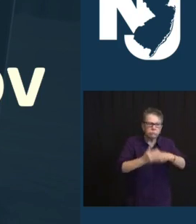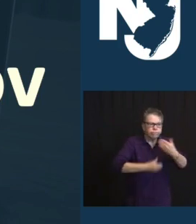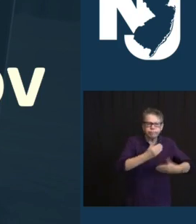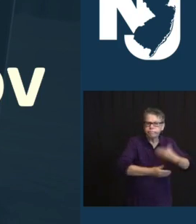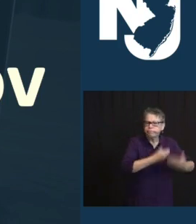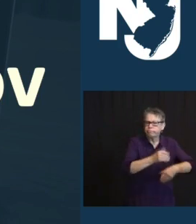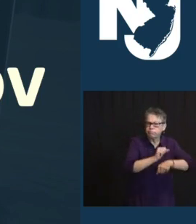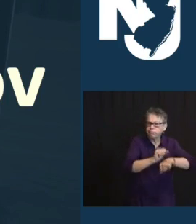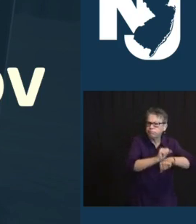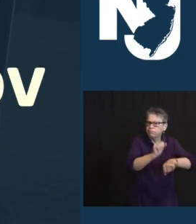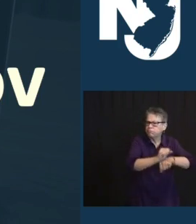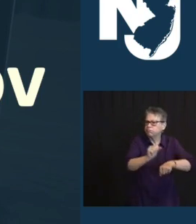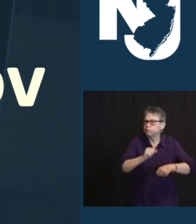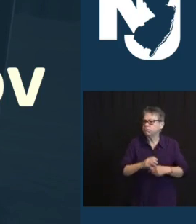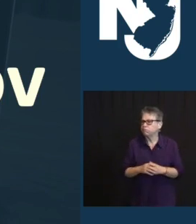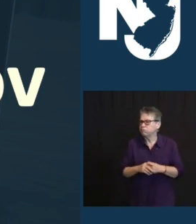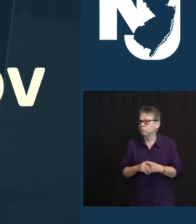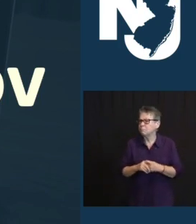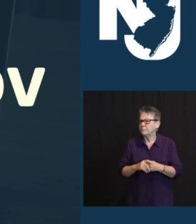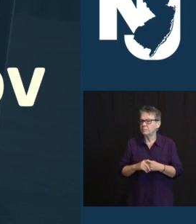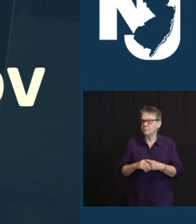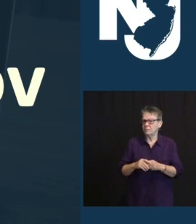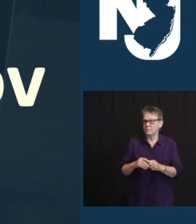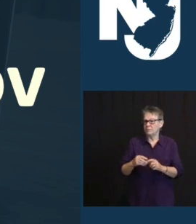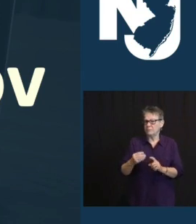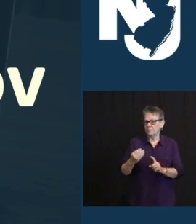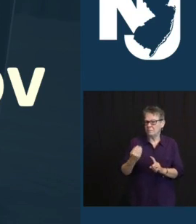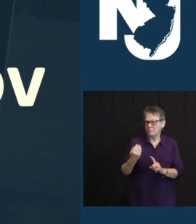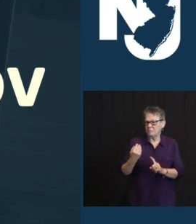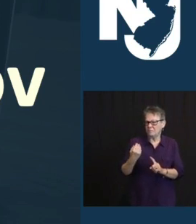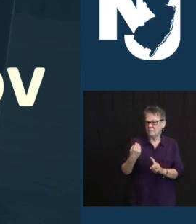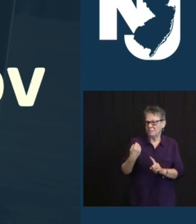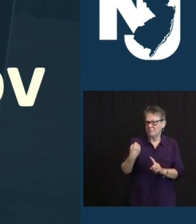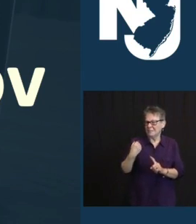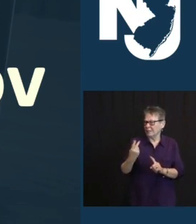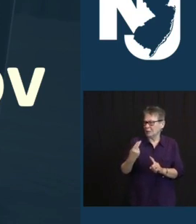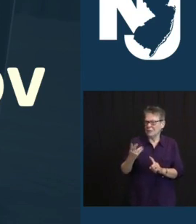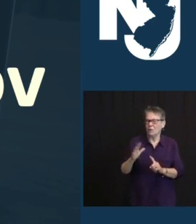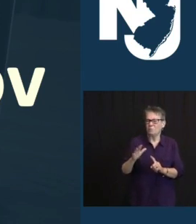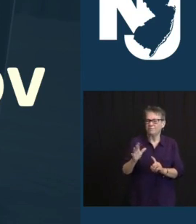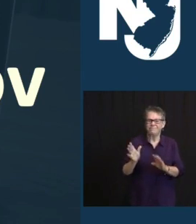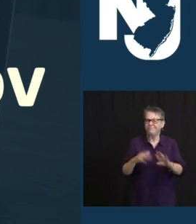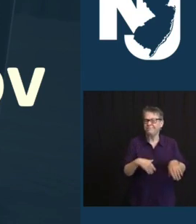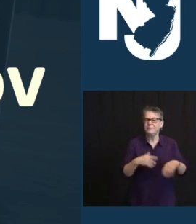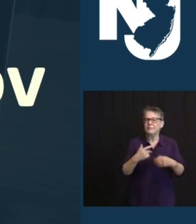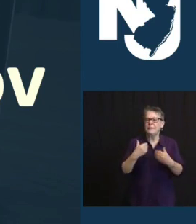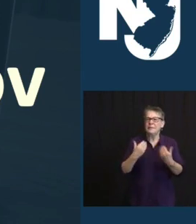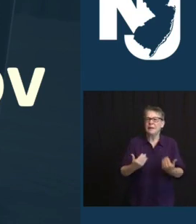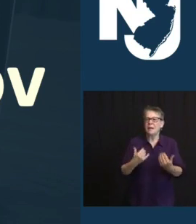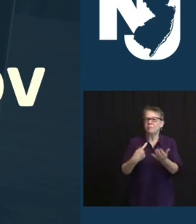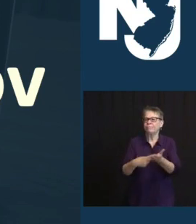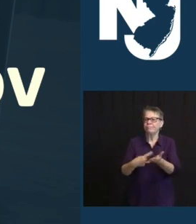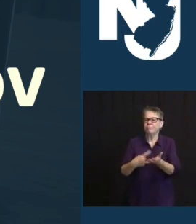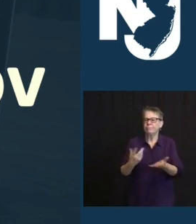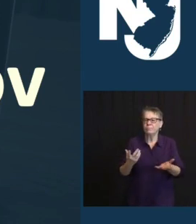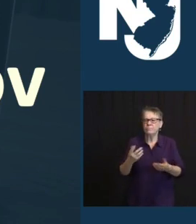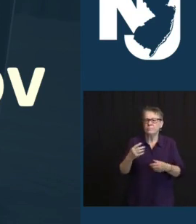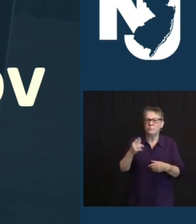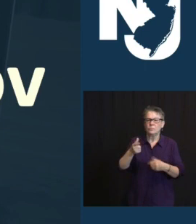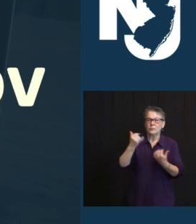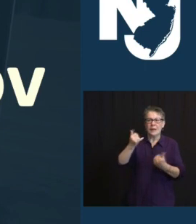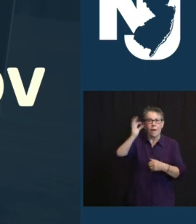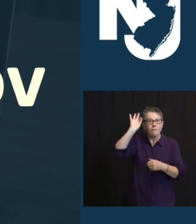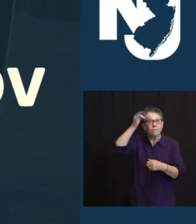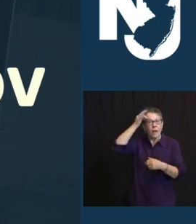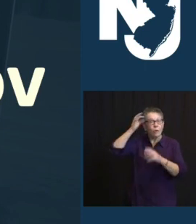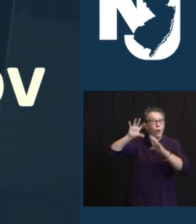CASE NUMBER ONE, BUT THEY WERE AT IT WELL BEFORE THEN. OUR FEDERAL DELEGATION HAS ALSO BEEN REALLY, REALLY HELPFUL TO US. WE HAD FRANK PALLONE HERE LAST WEEK, BUT I